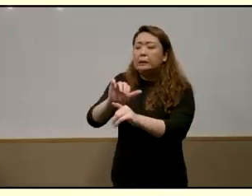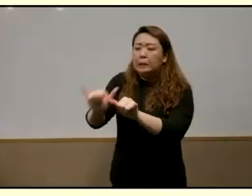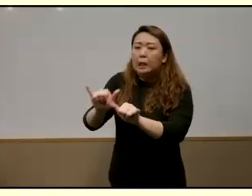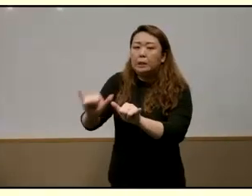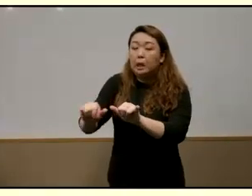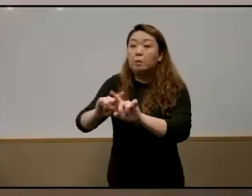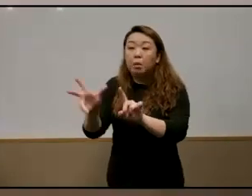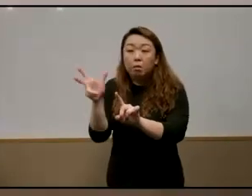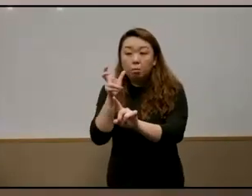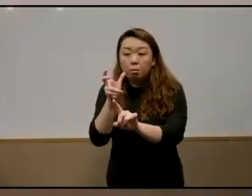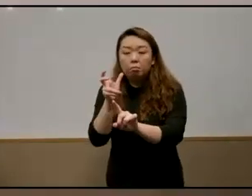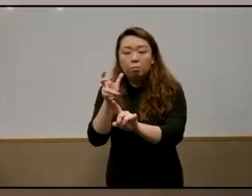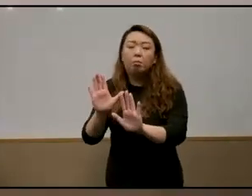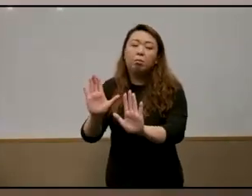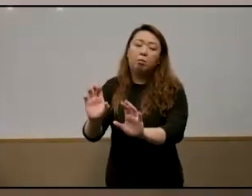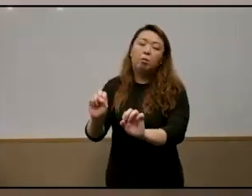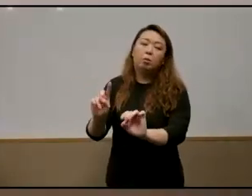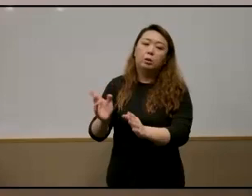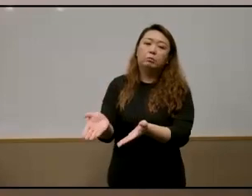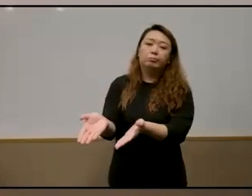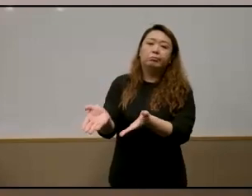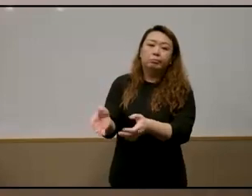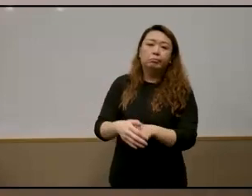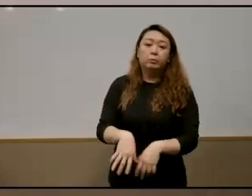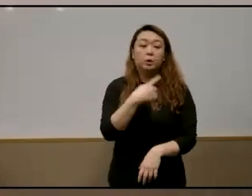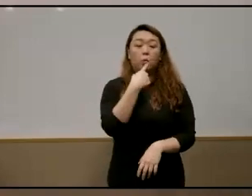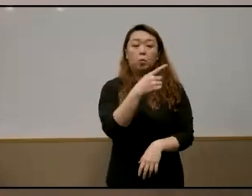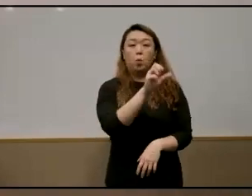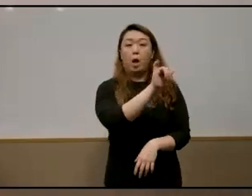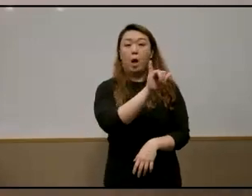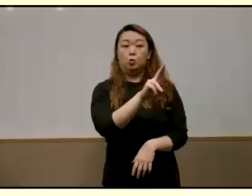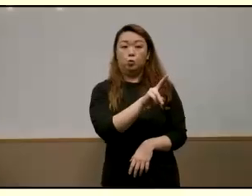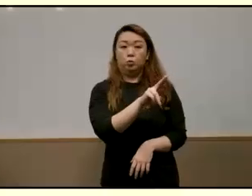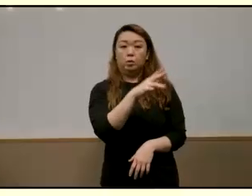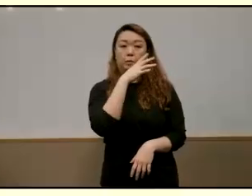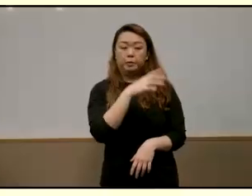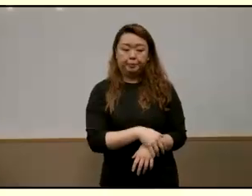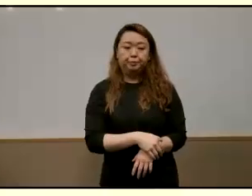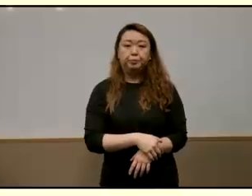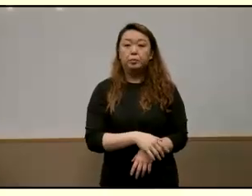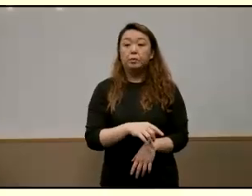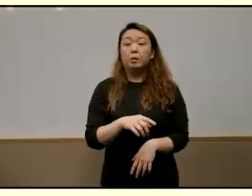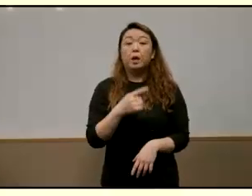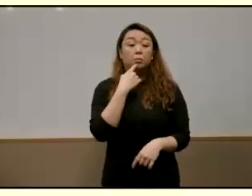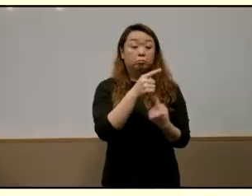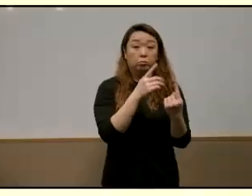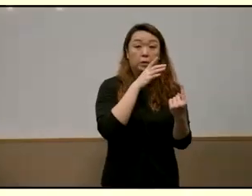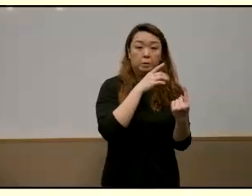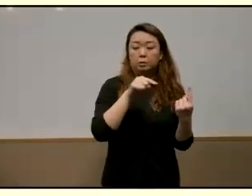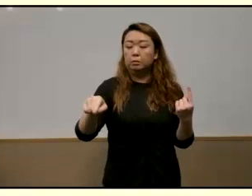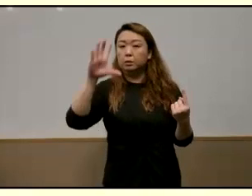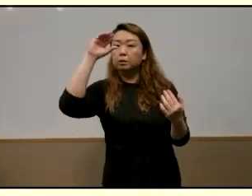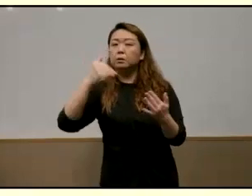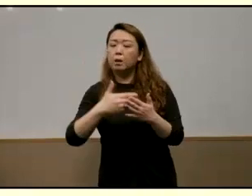so i quote iu his mother then we talked to him he talked to us also he tell us everything